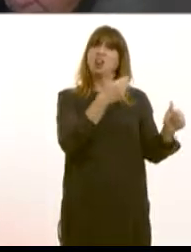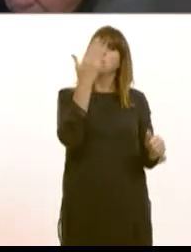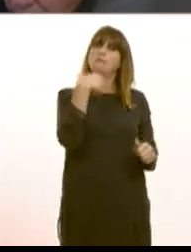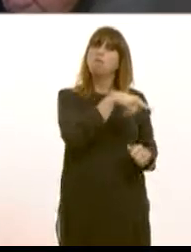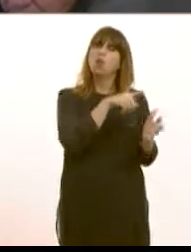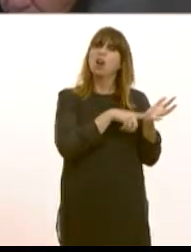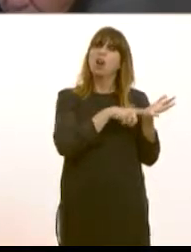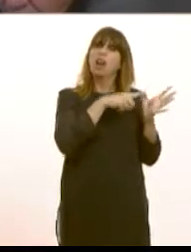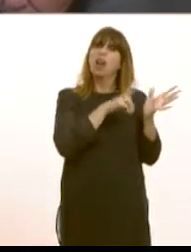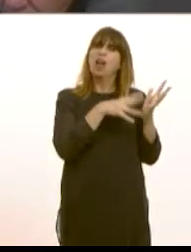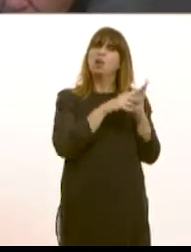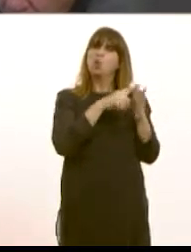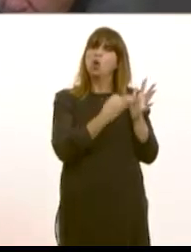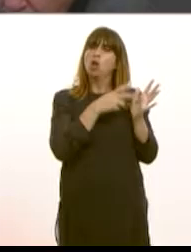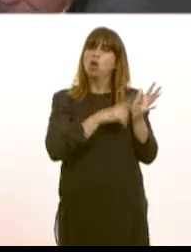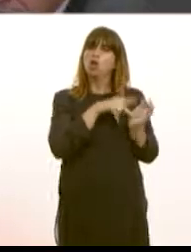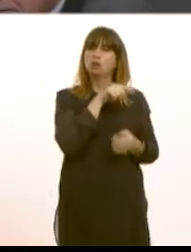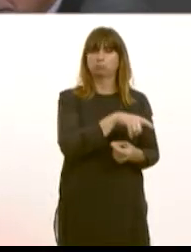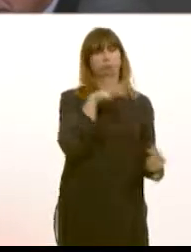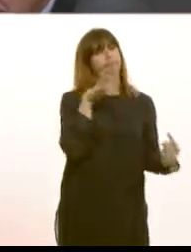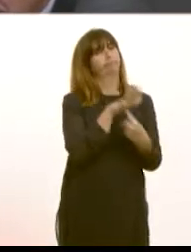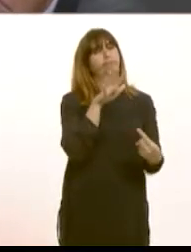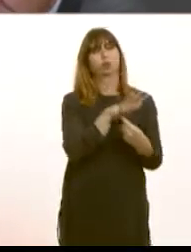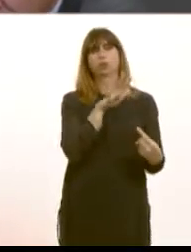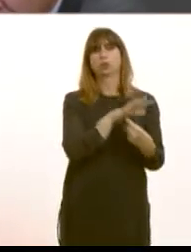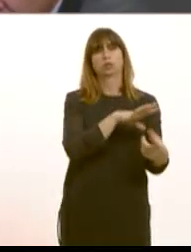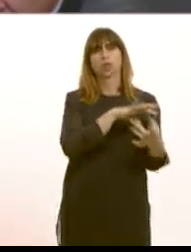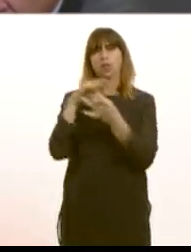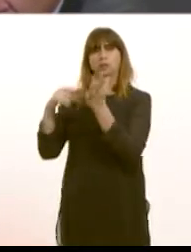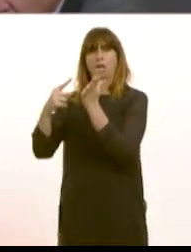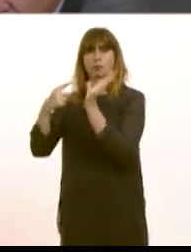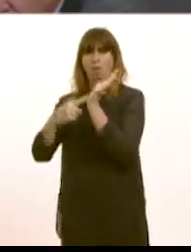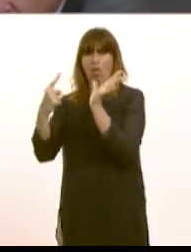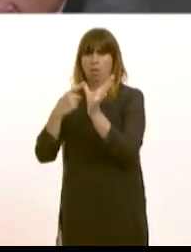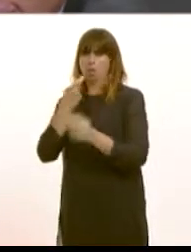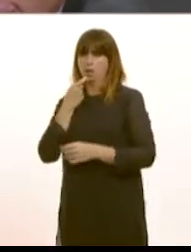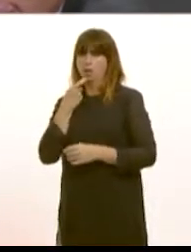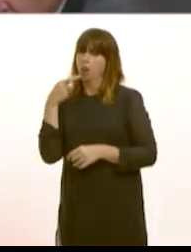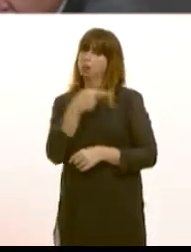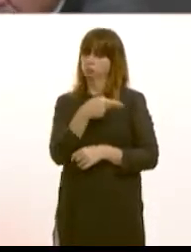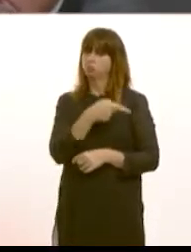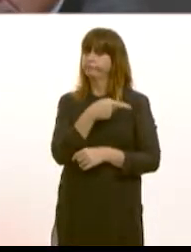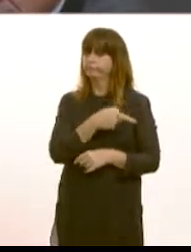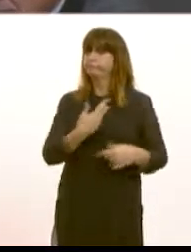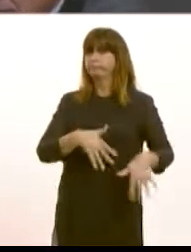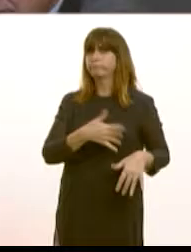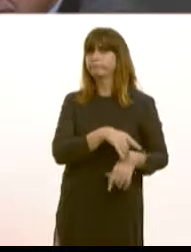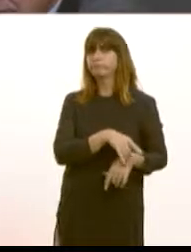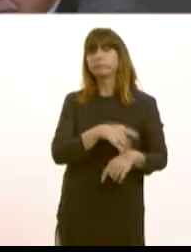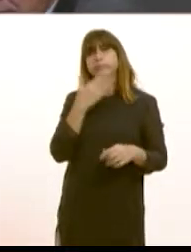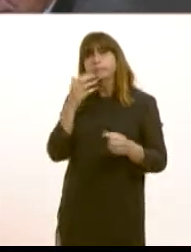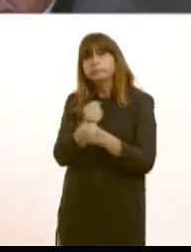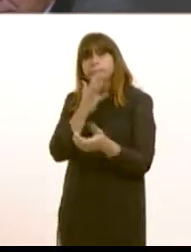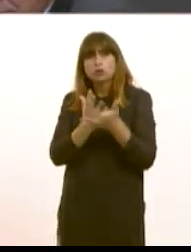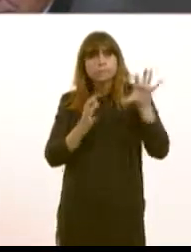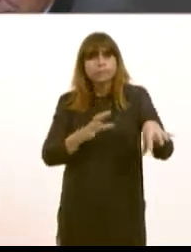Llan Wyrn, are very important parts of the overall Tartar operations in Wales. Will you assure me that those plants will